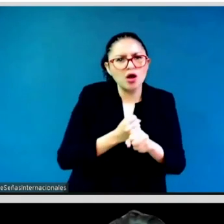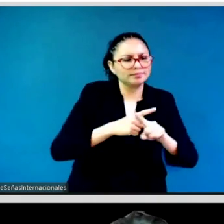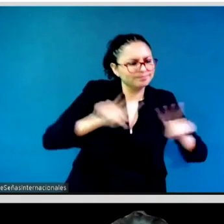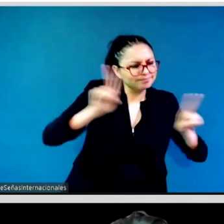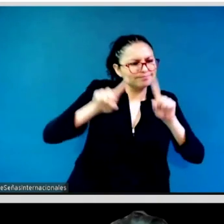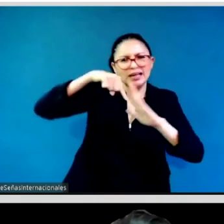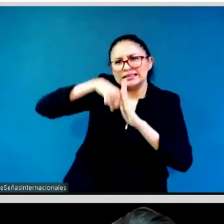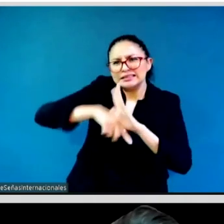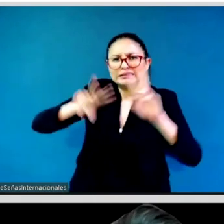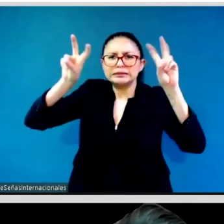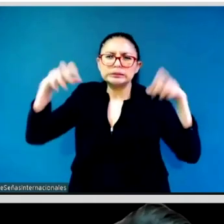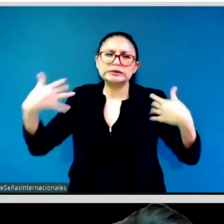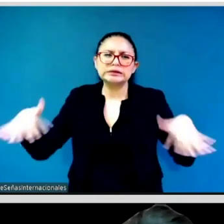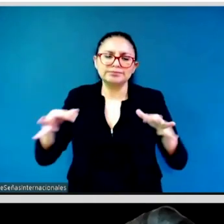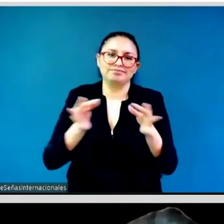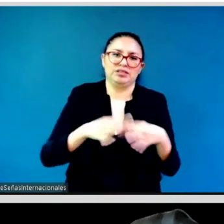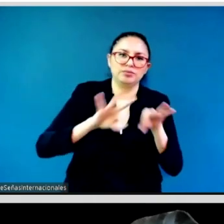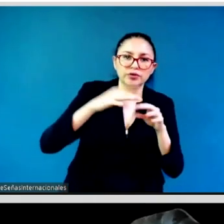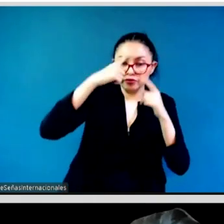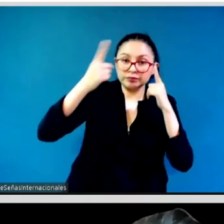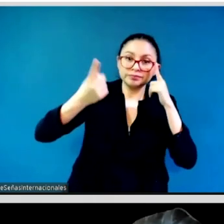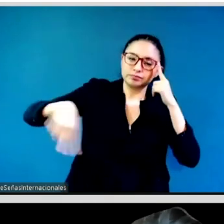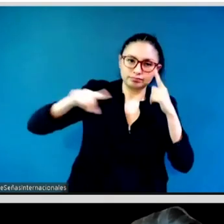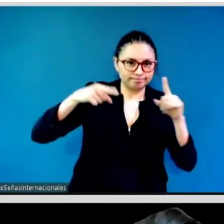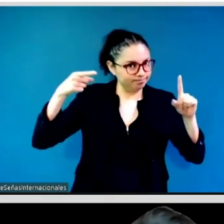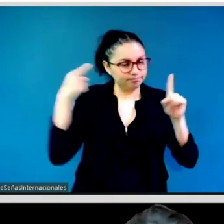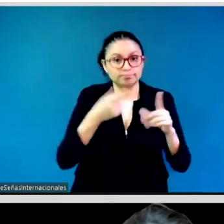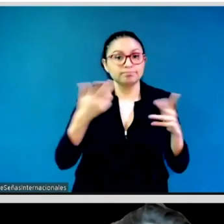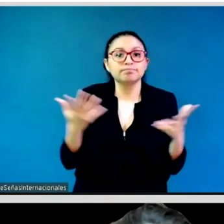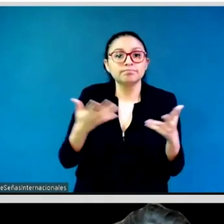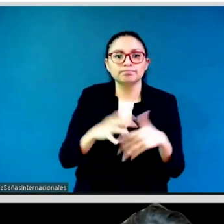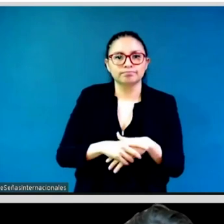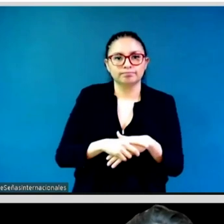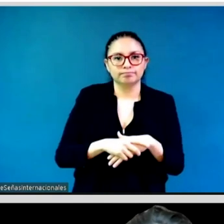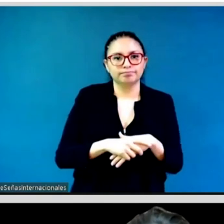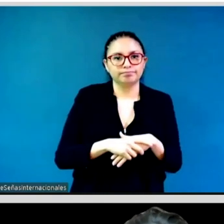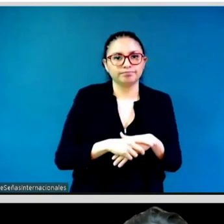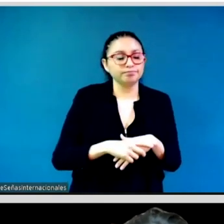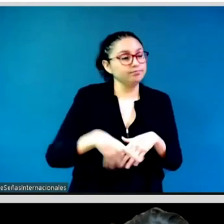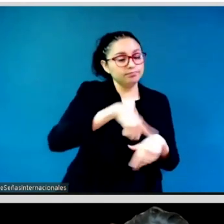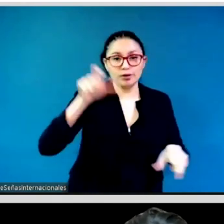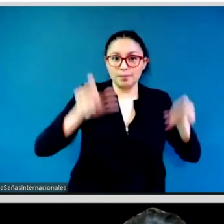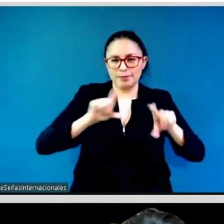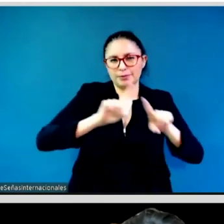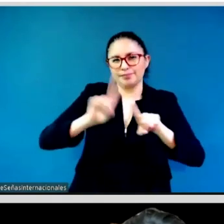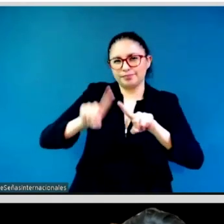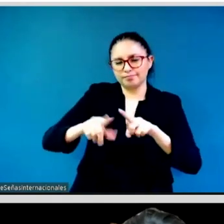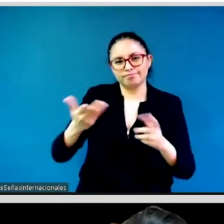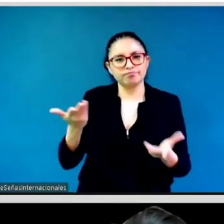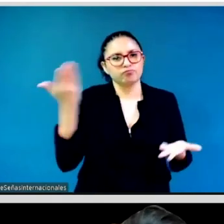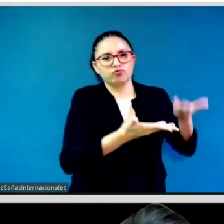yeah, asking people to I think that's what we've what we've been asking a bit more is, yeah,